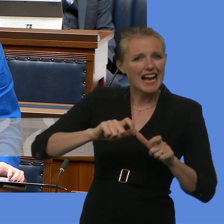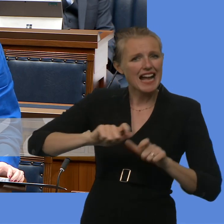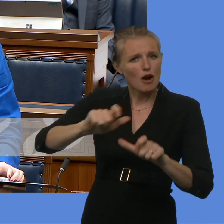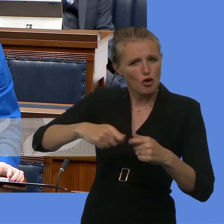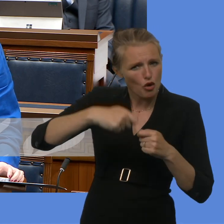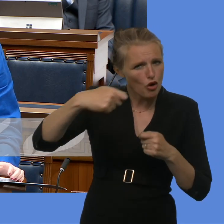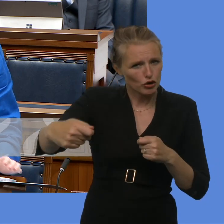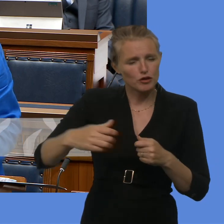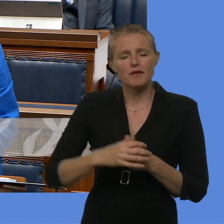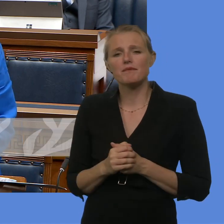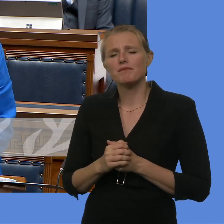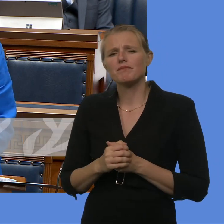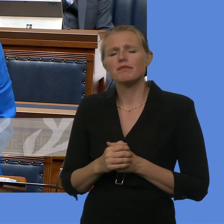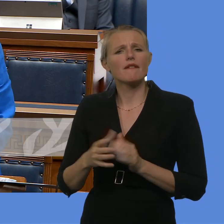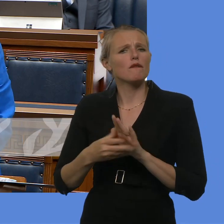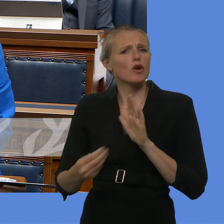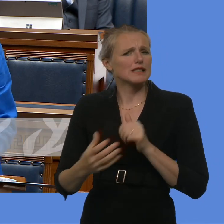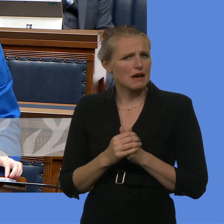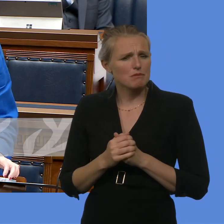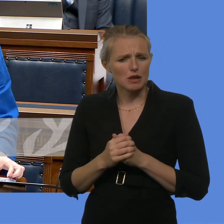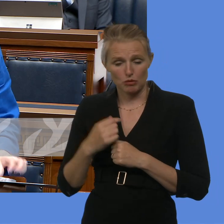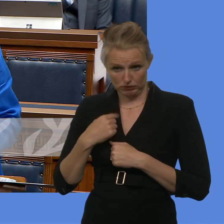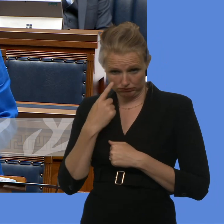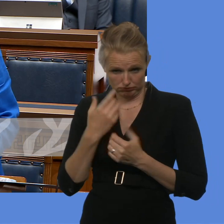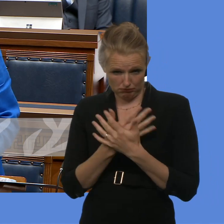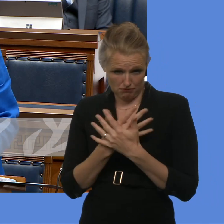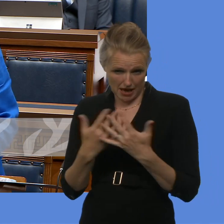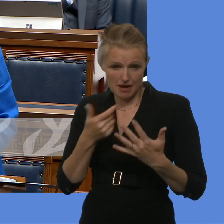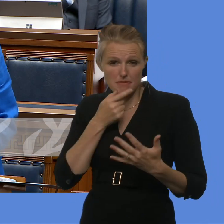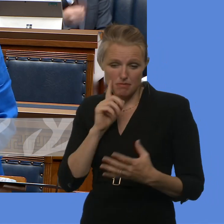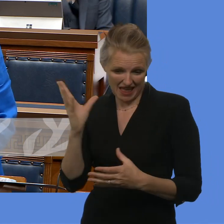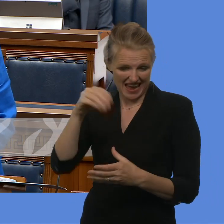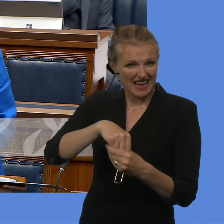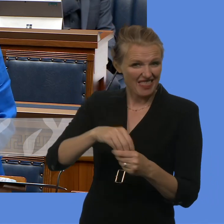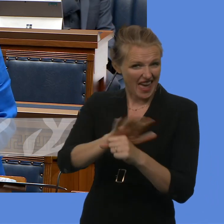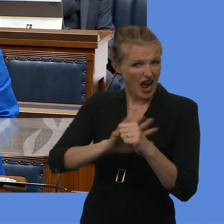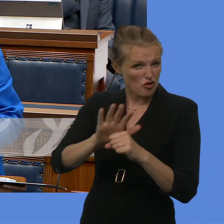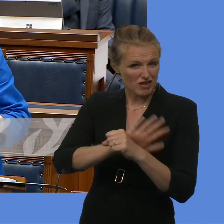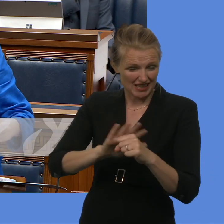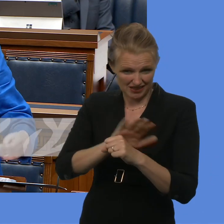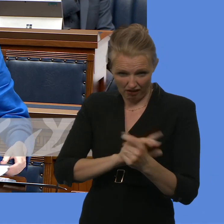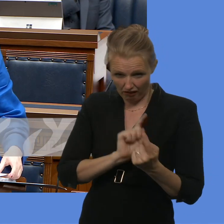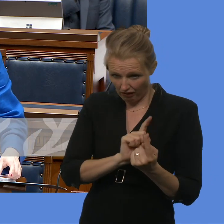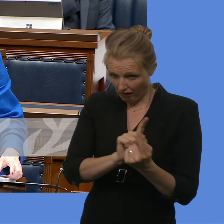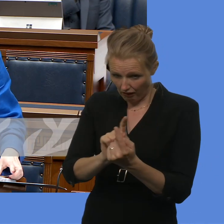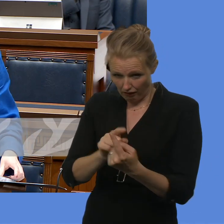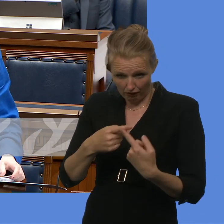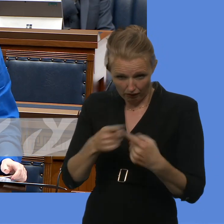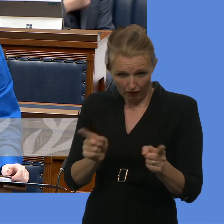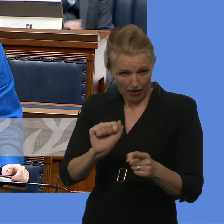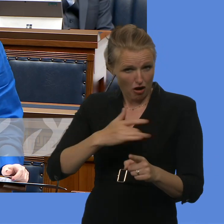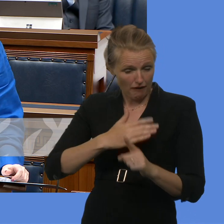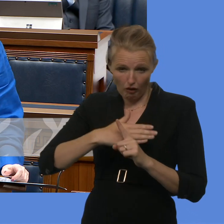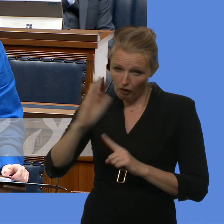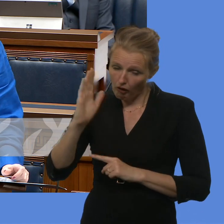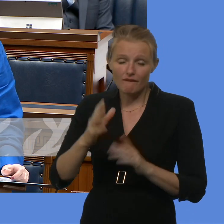a significant number of participants in those areas, and I think that has been very, very positive. I think we seeing